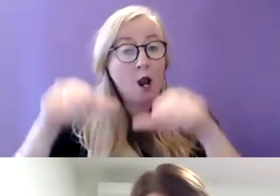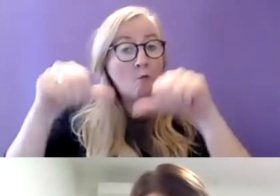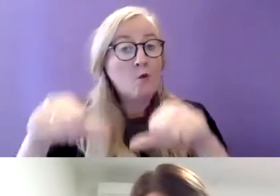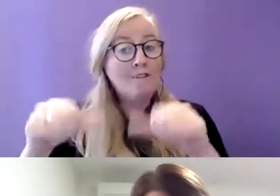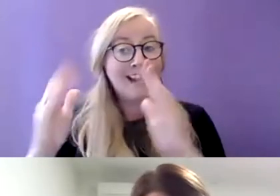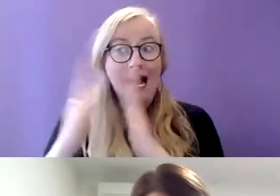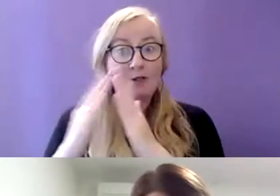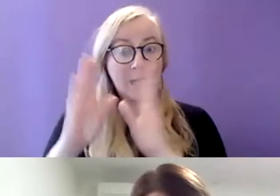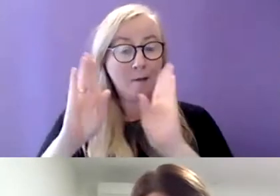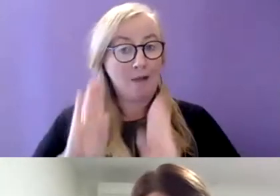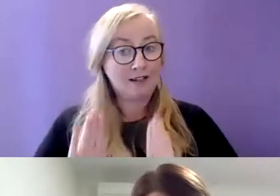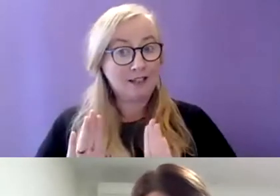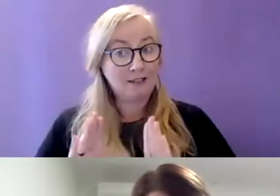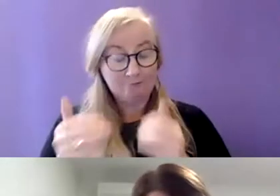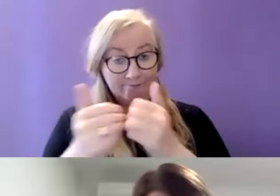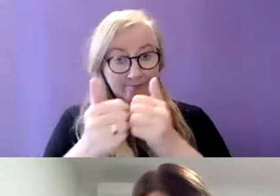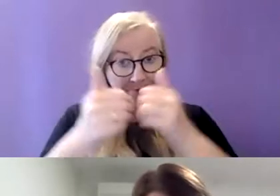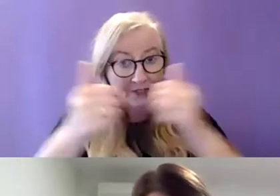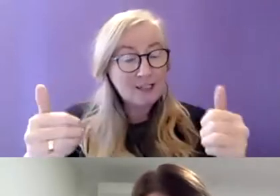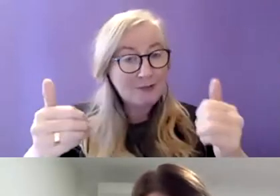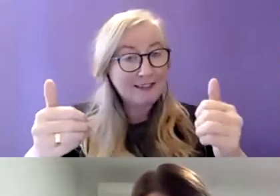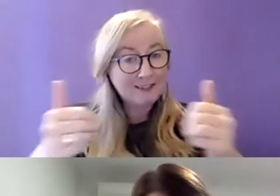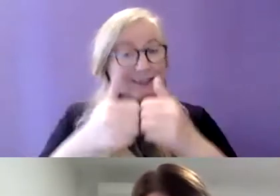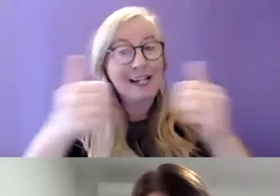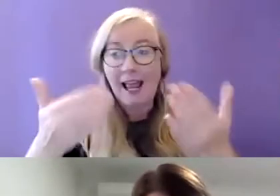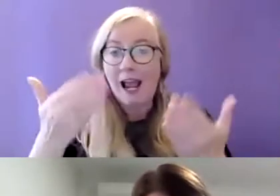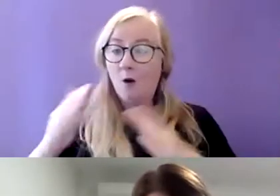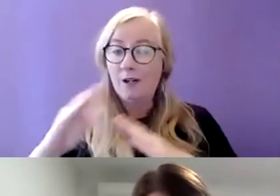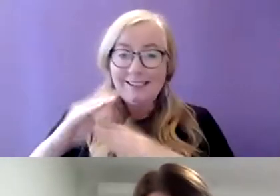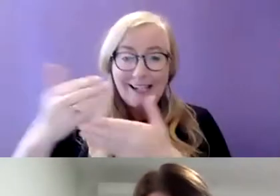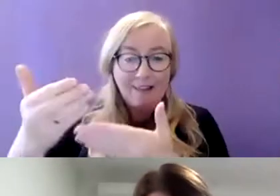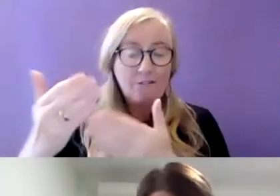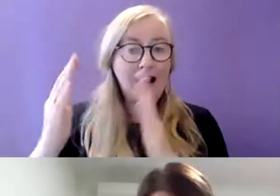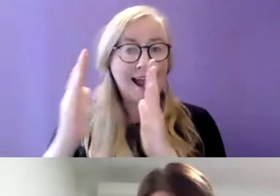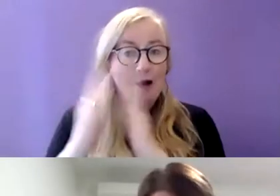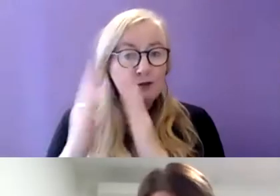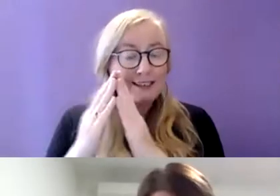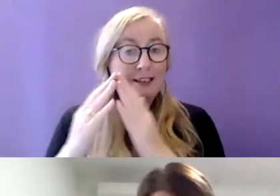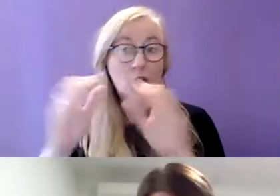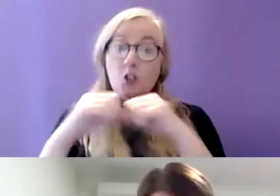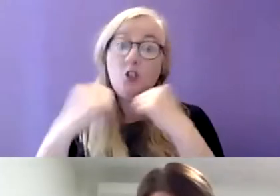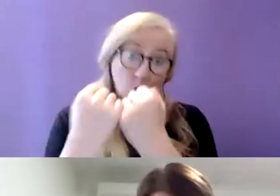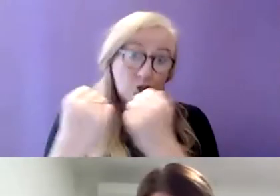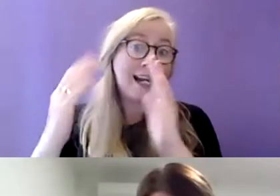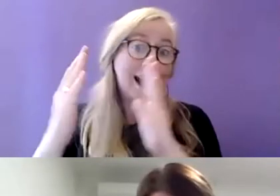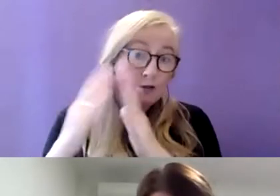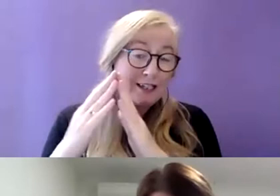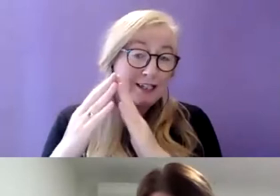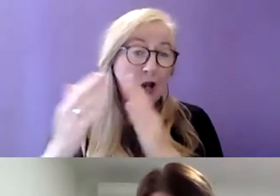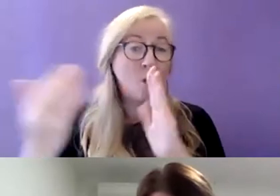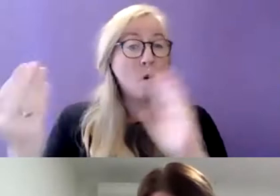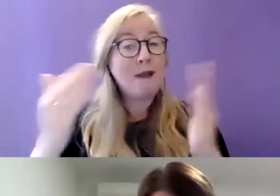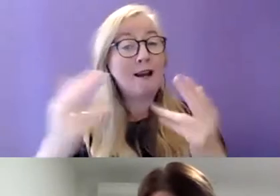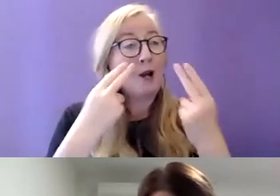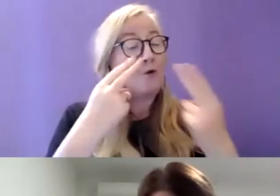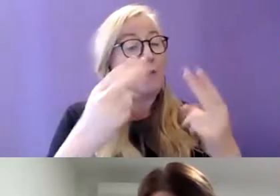and splitting off the oversight and delivery of housing and particularly social housing from the provision of services